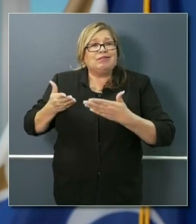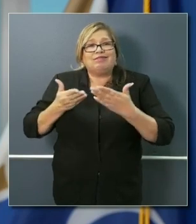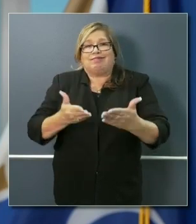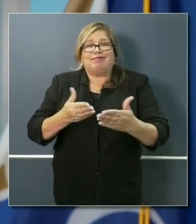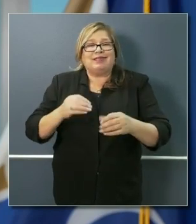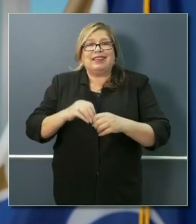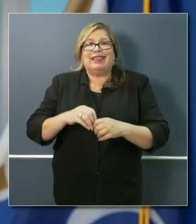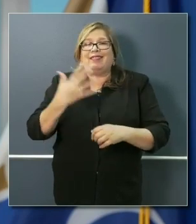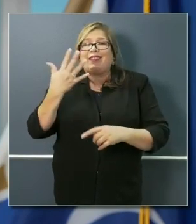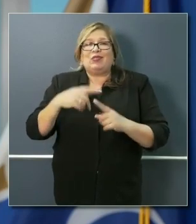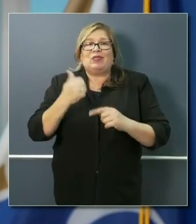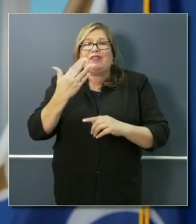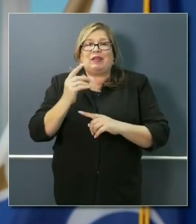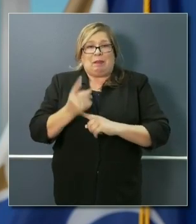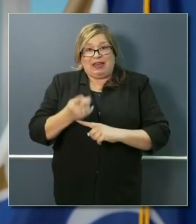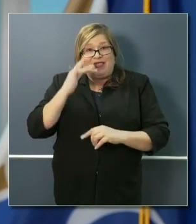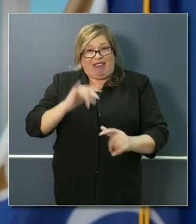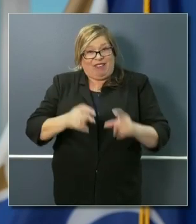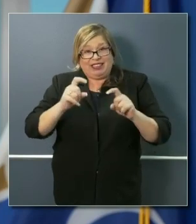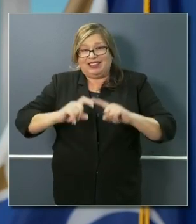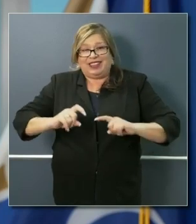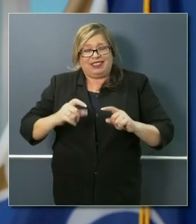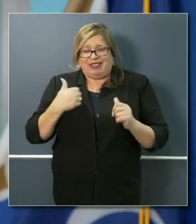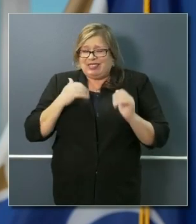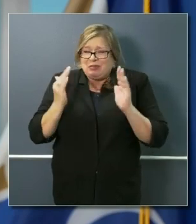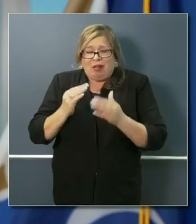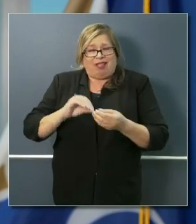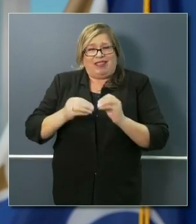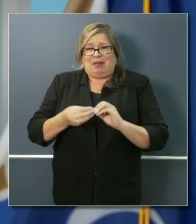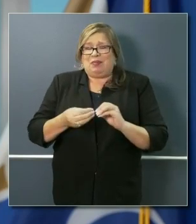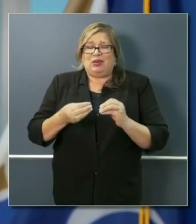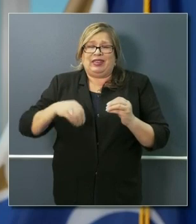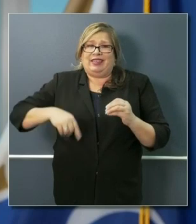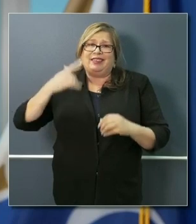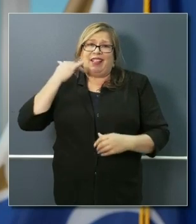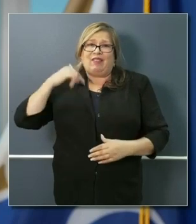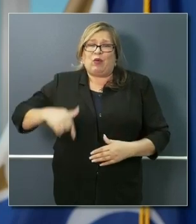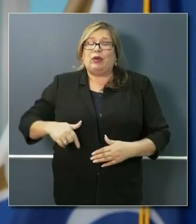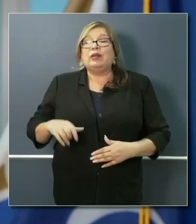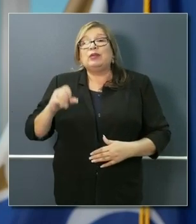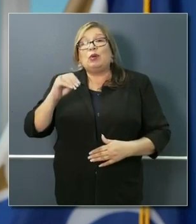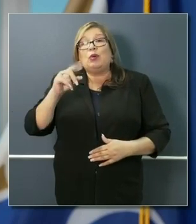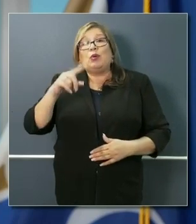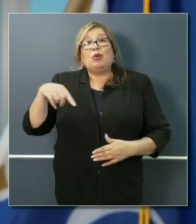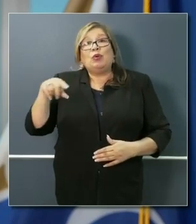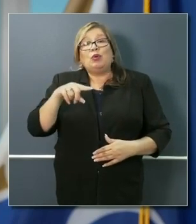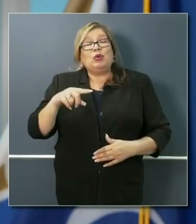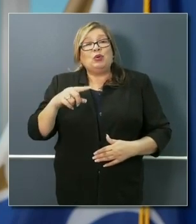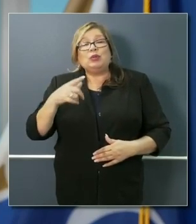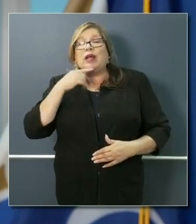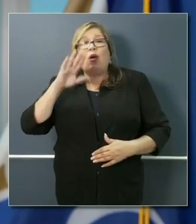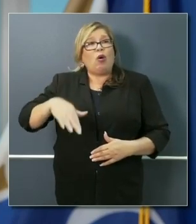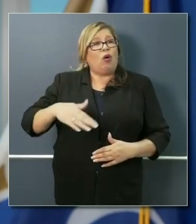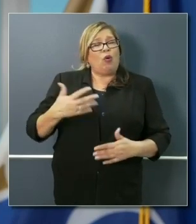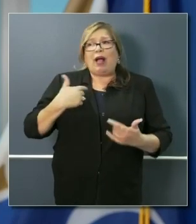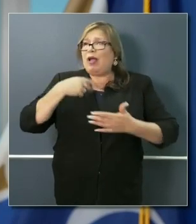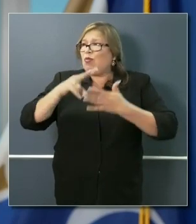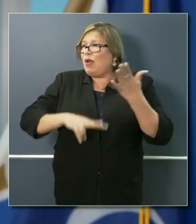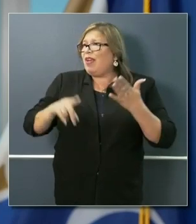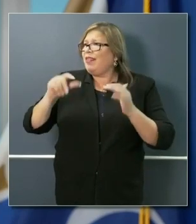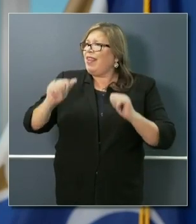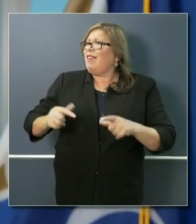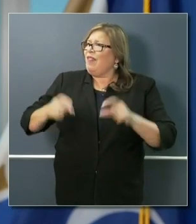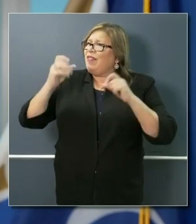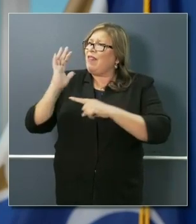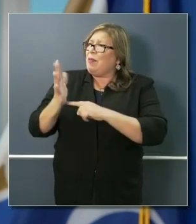in 5 to 15 minutes in the state of California. So before people rush to, well, what about this? I read about it. I read